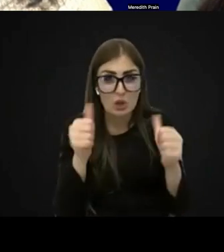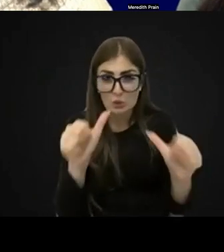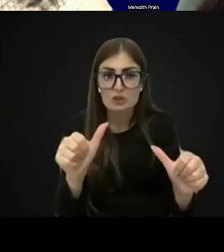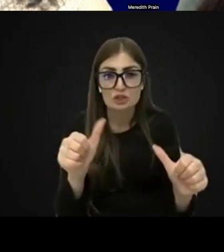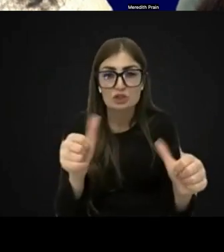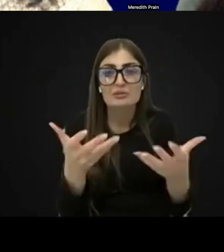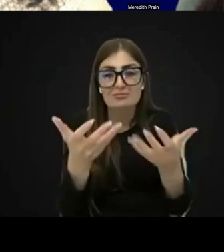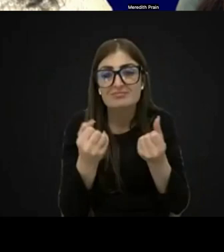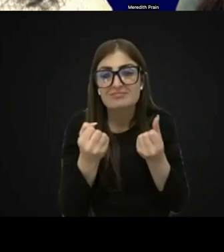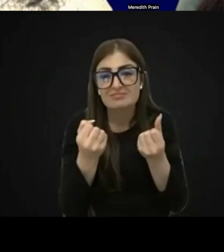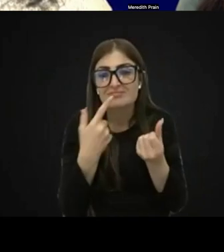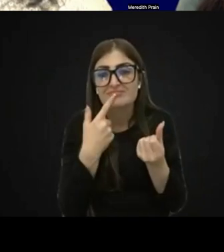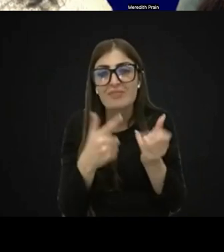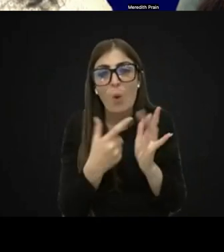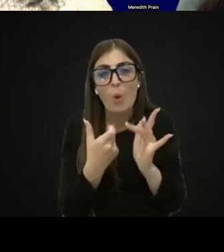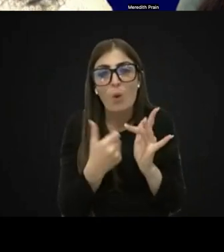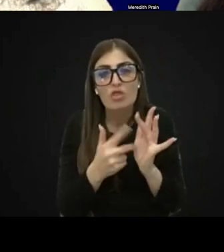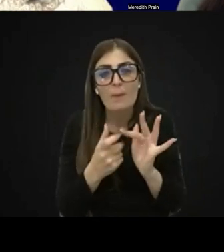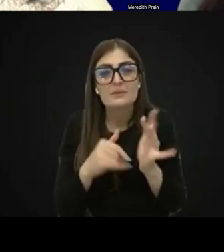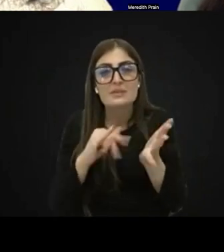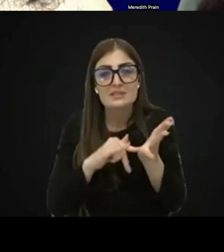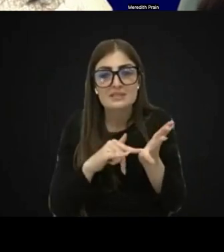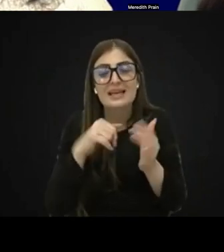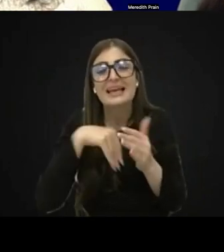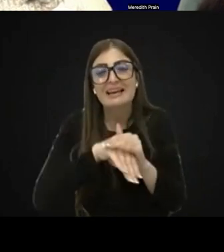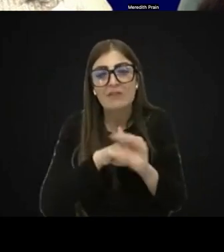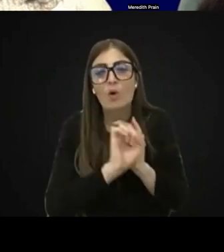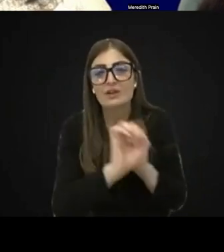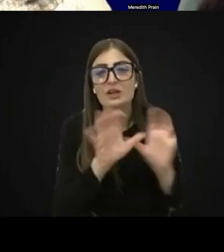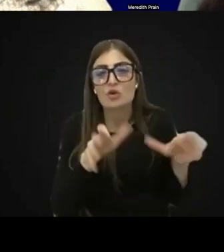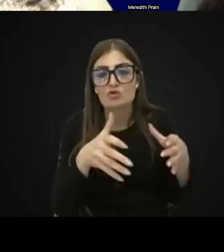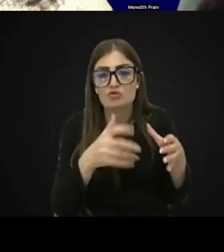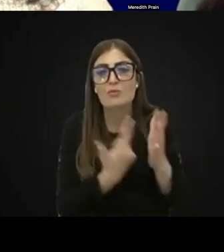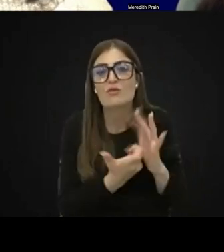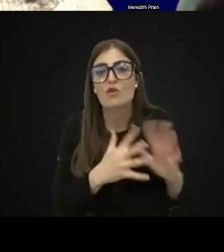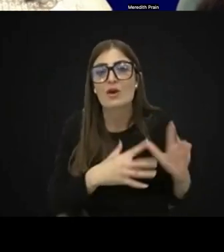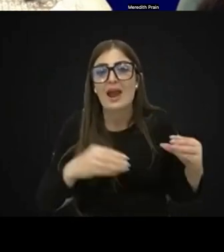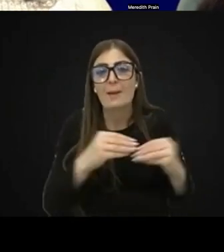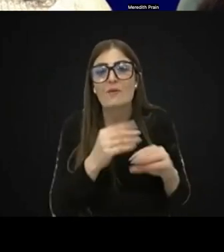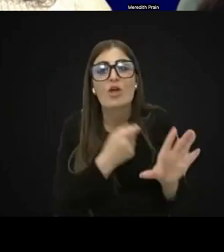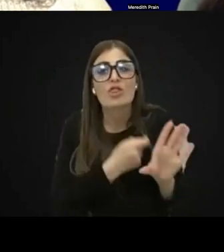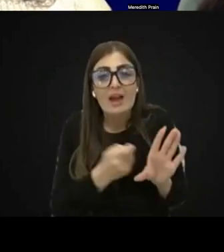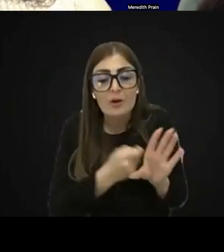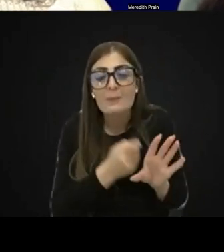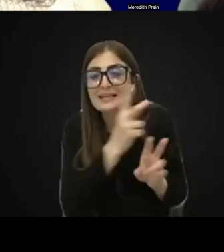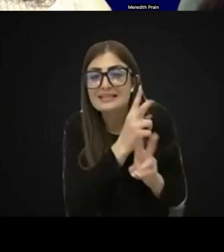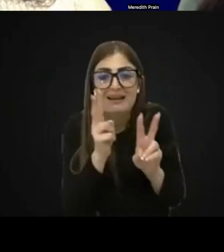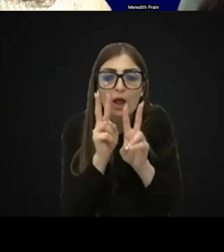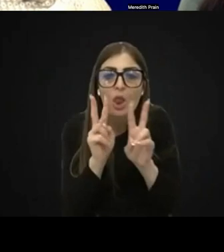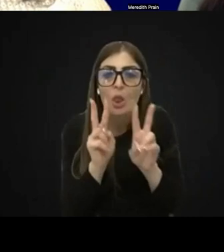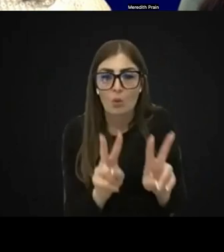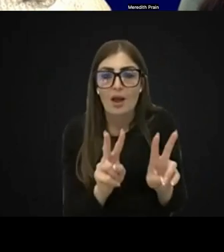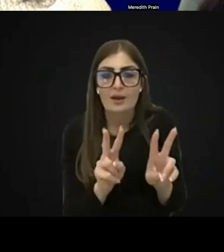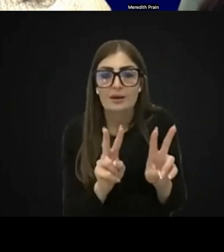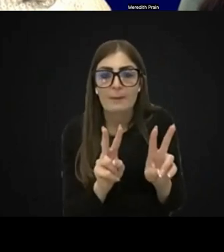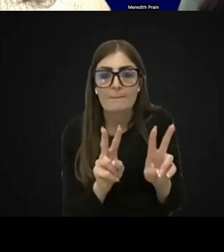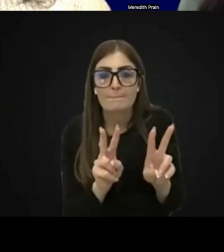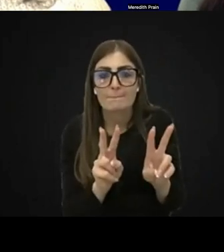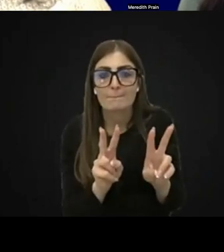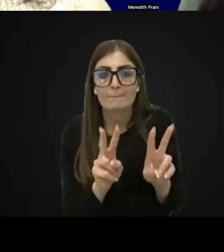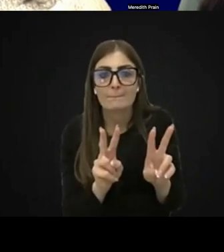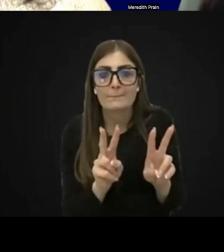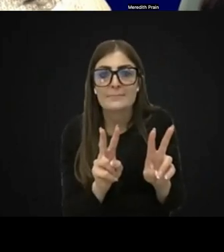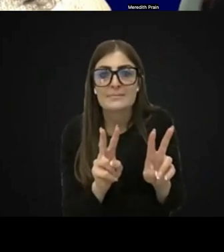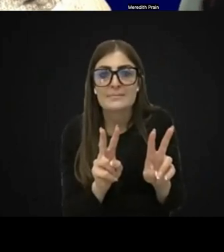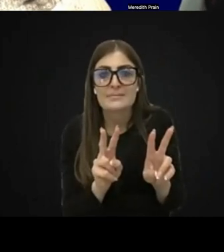getting an orthoptist involved, and then they can look at, yeah, they can, they can work